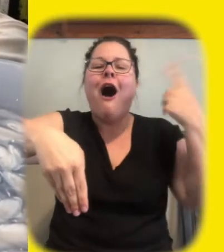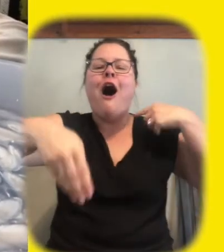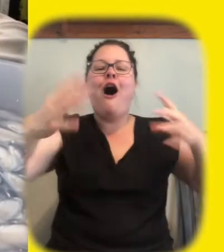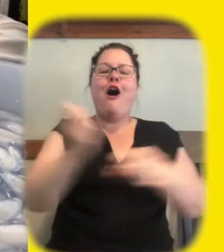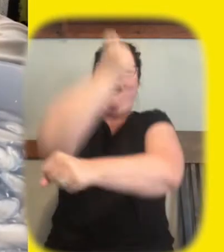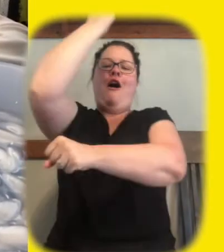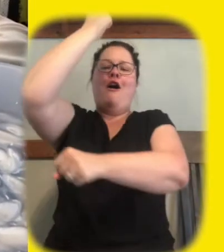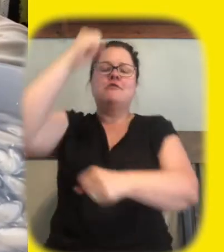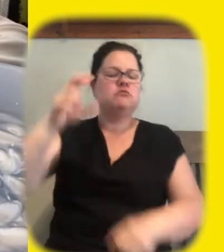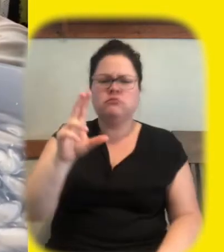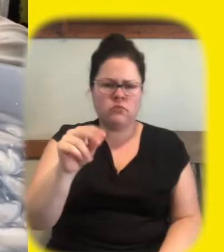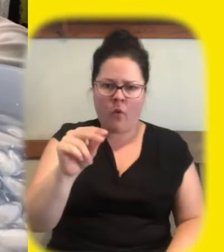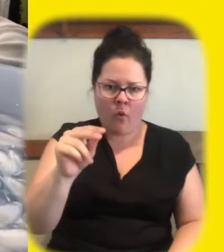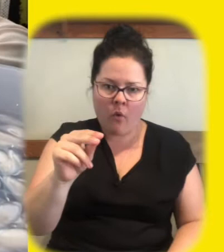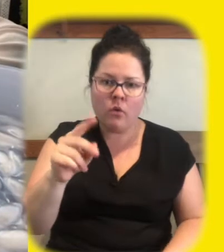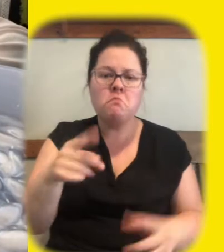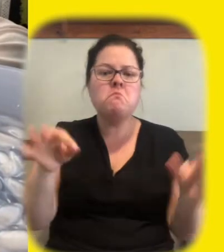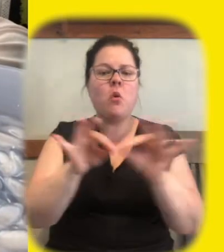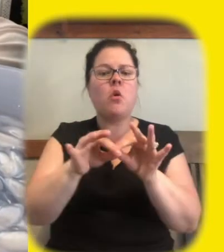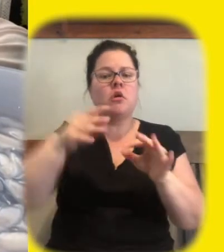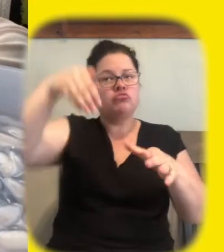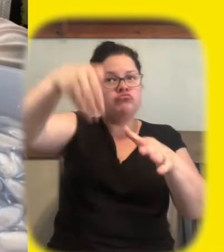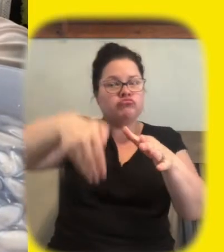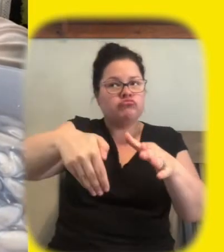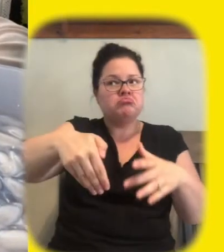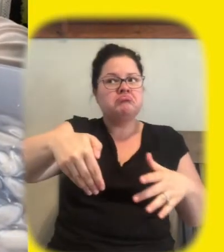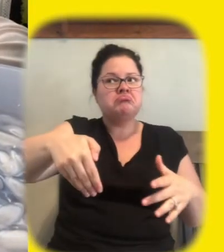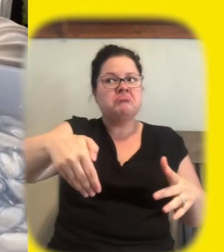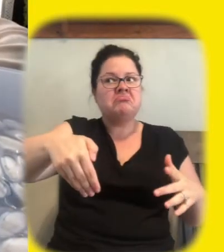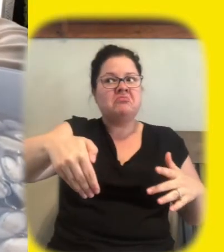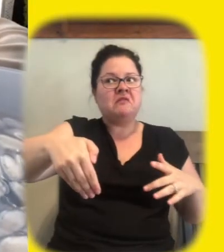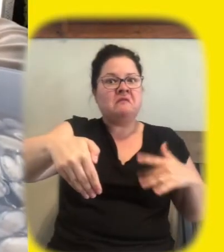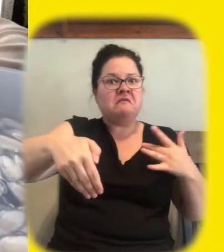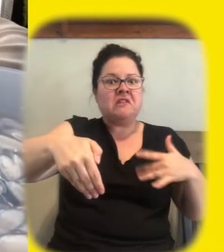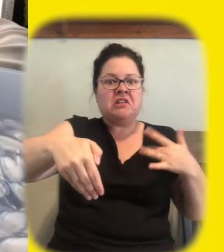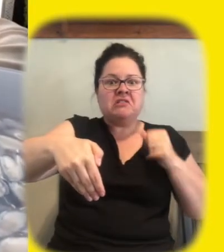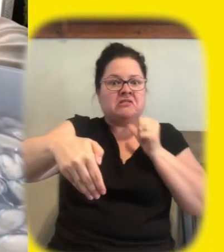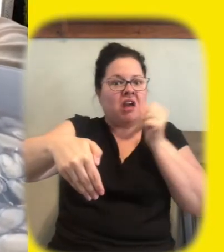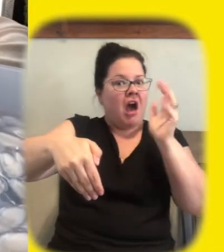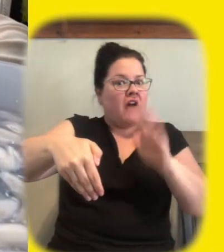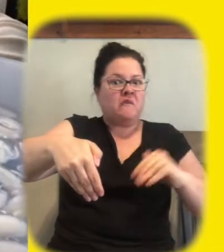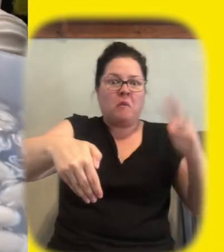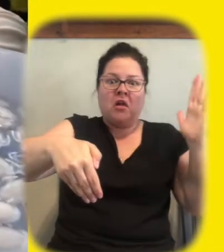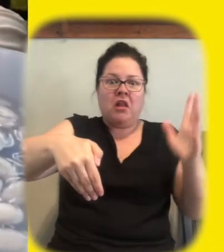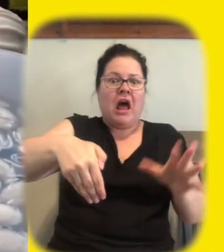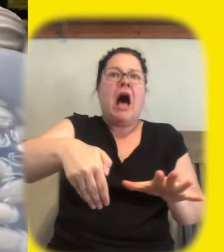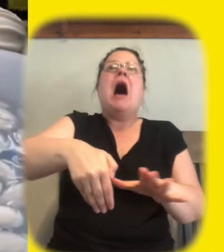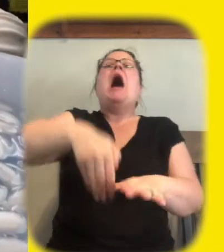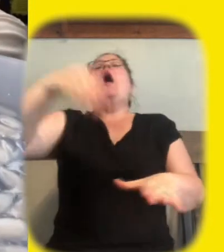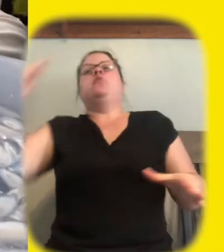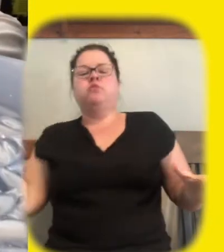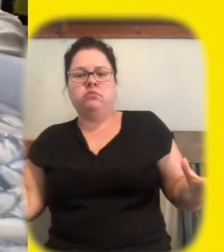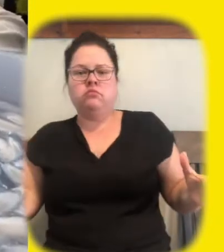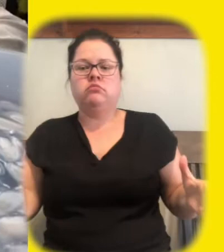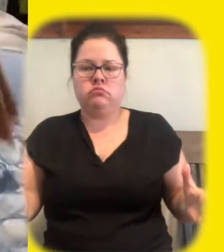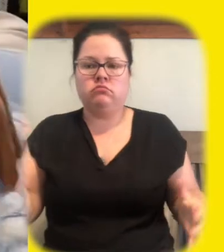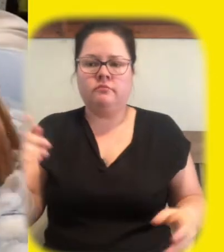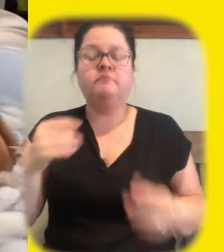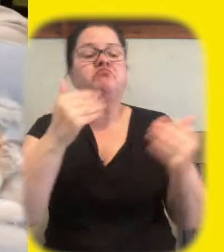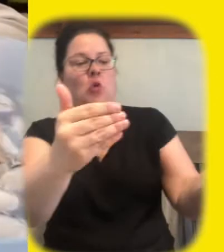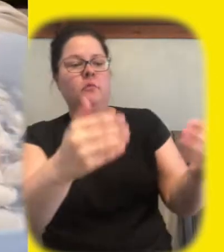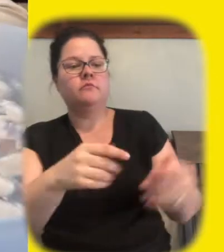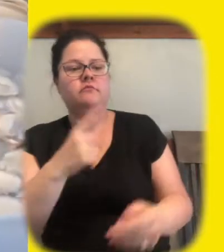point you're keeping it in until you feel uncomfortable and then you're taking it out and then we're going to dry it off on this towel right here